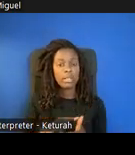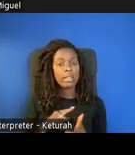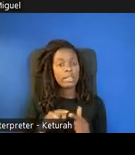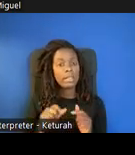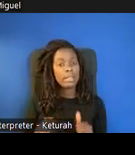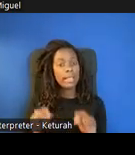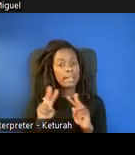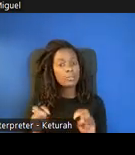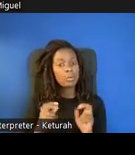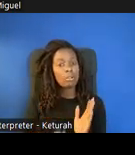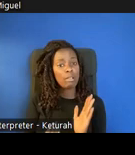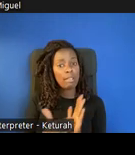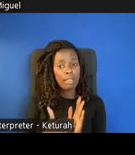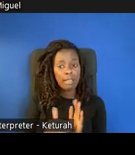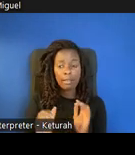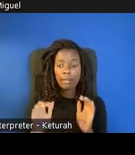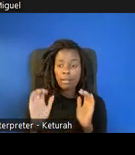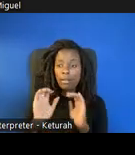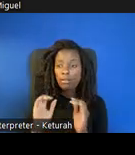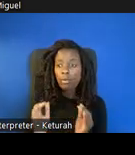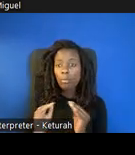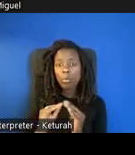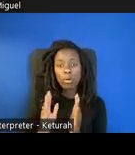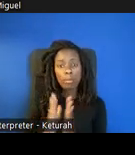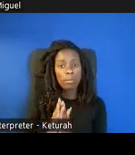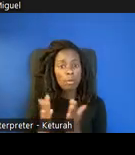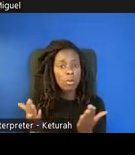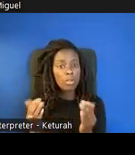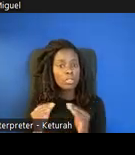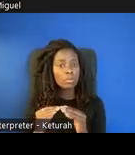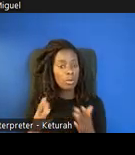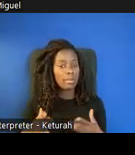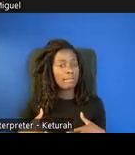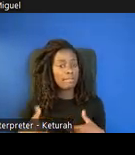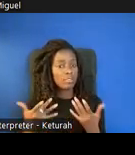explore and look at more story books or more adventures.